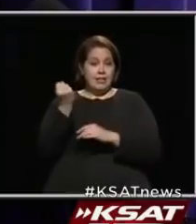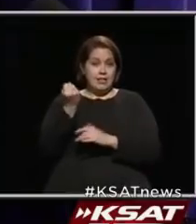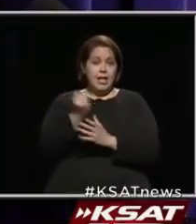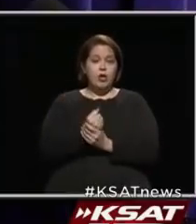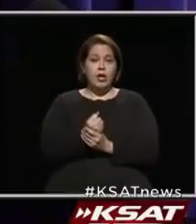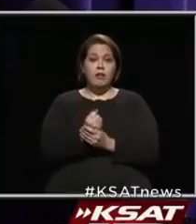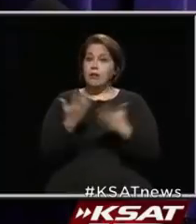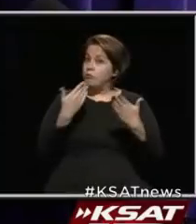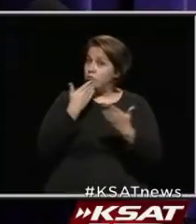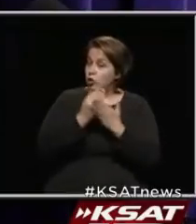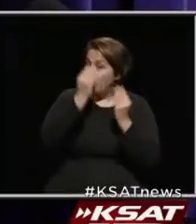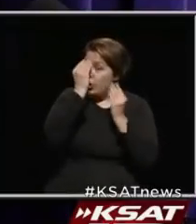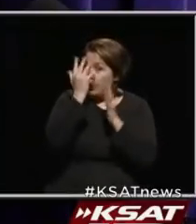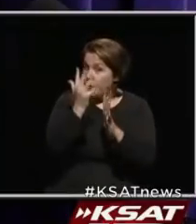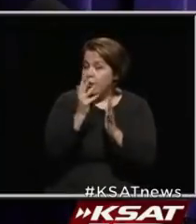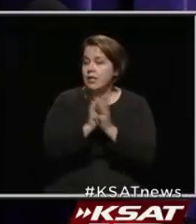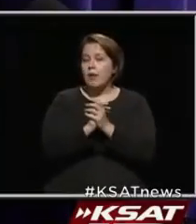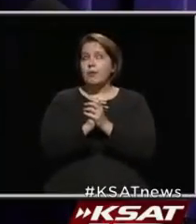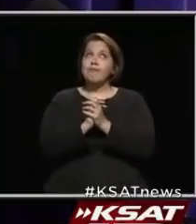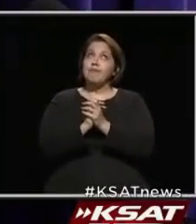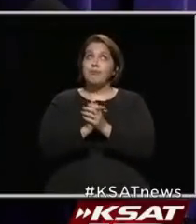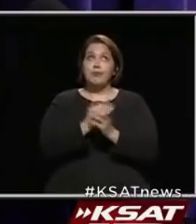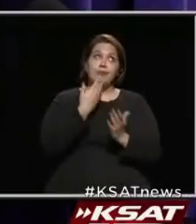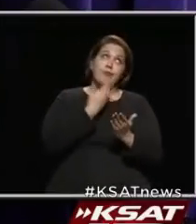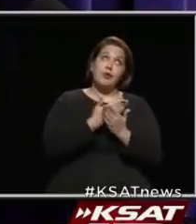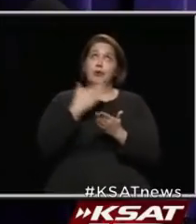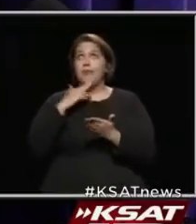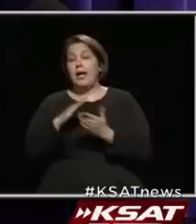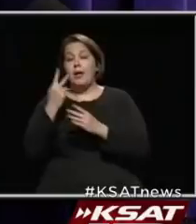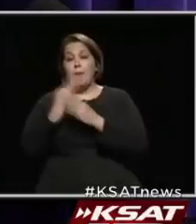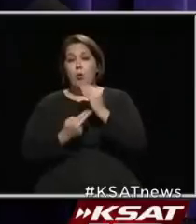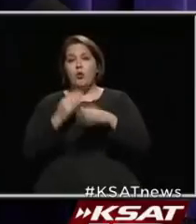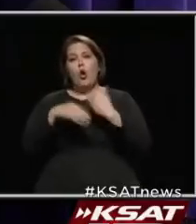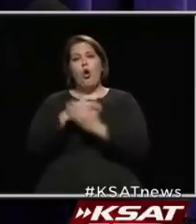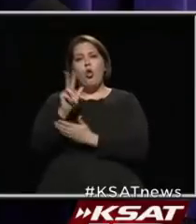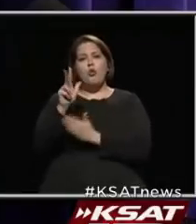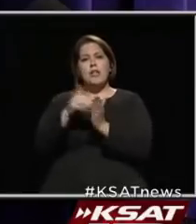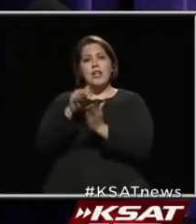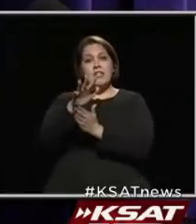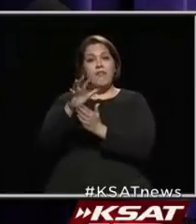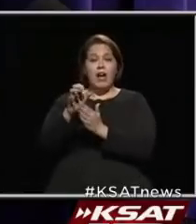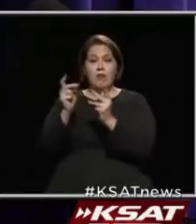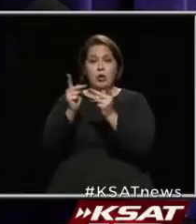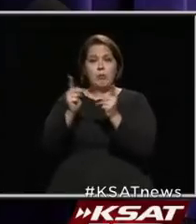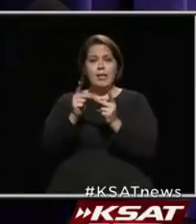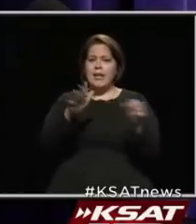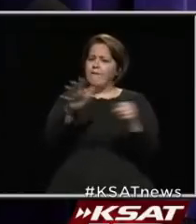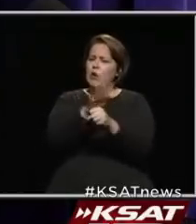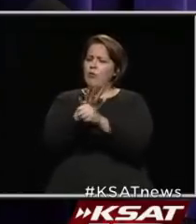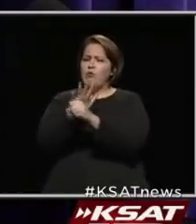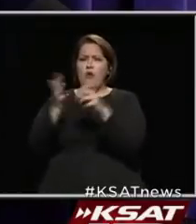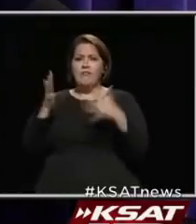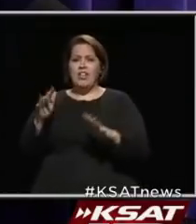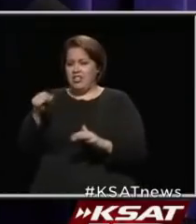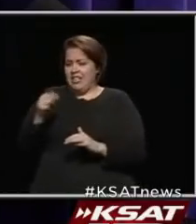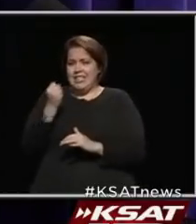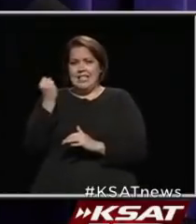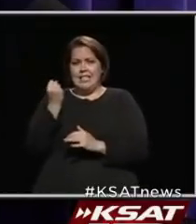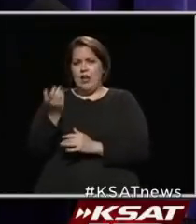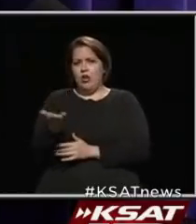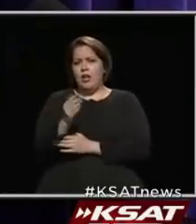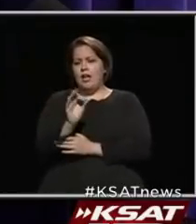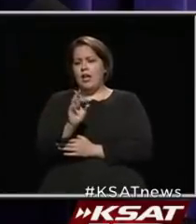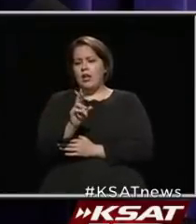Good news is the—or good and bad, I guess, the all 3,500 slots are filled. That's for this Saturday at Freeman.